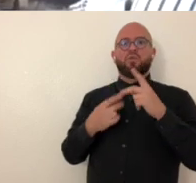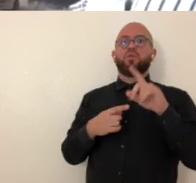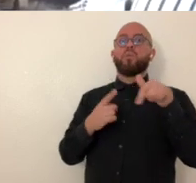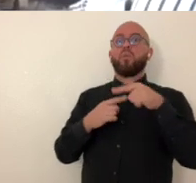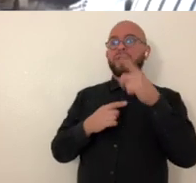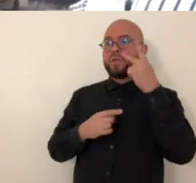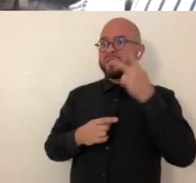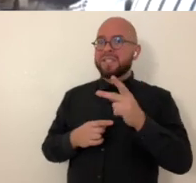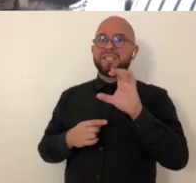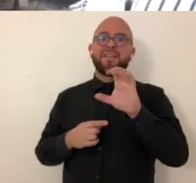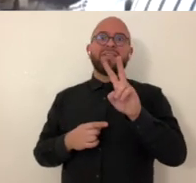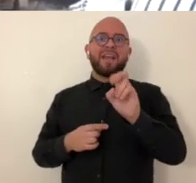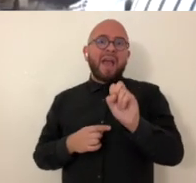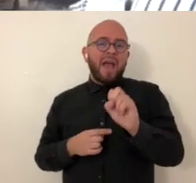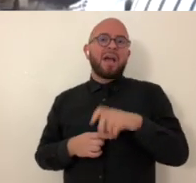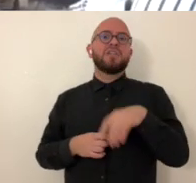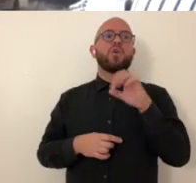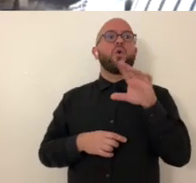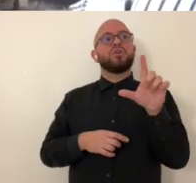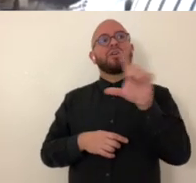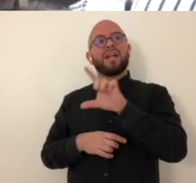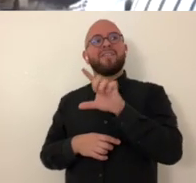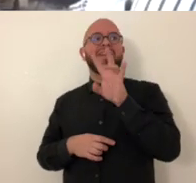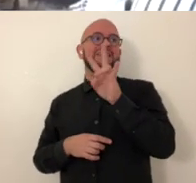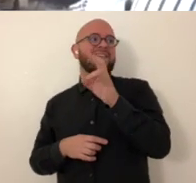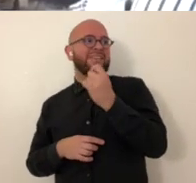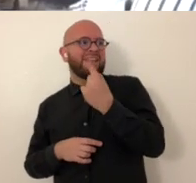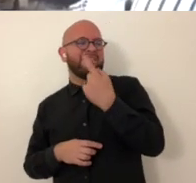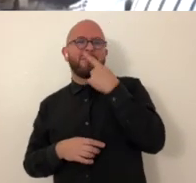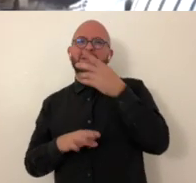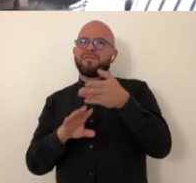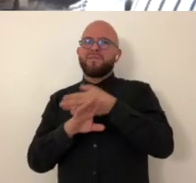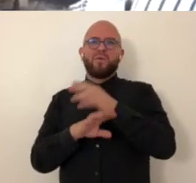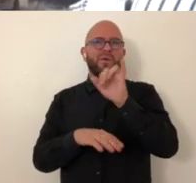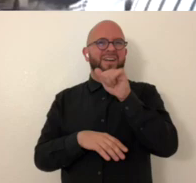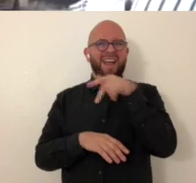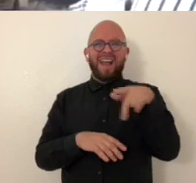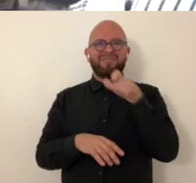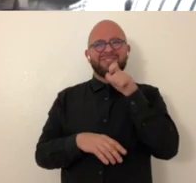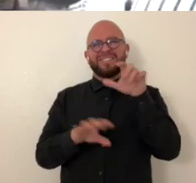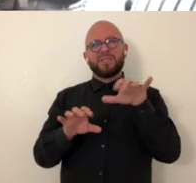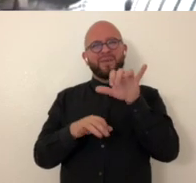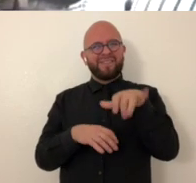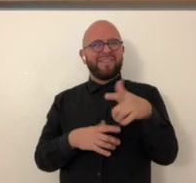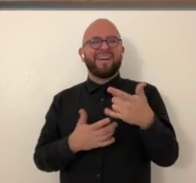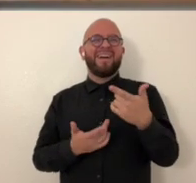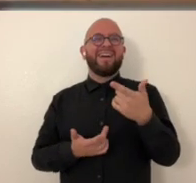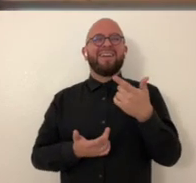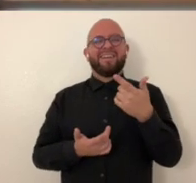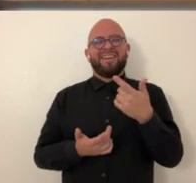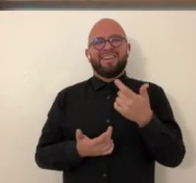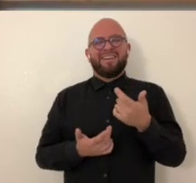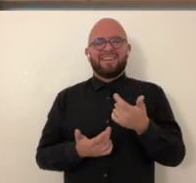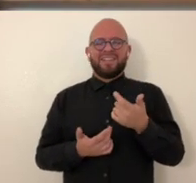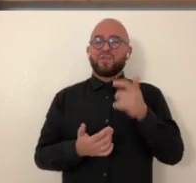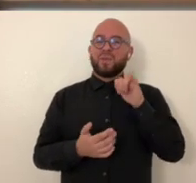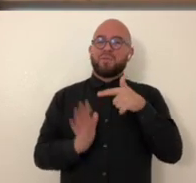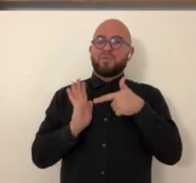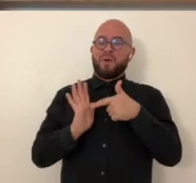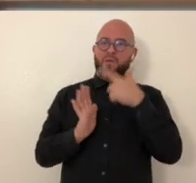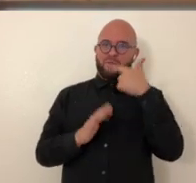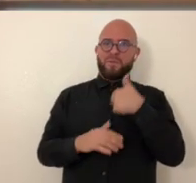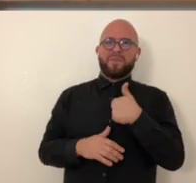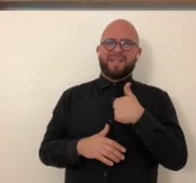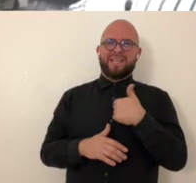that gave directions in a visual format like turn right when you see cbs turn left at the 7-eleven gotcha not a single app had done at the